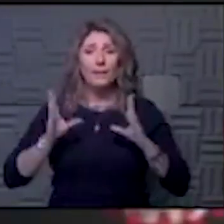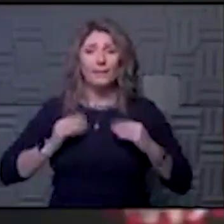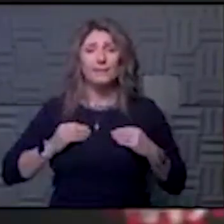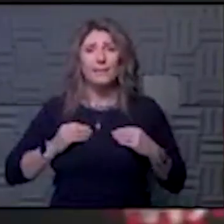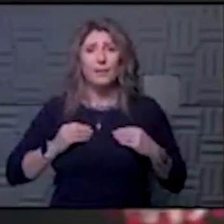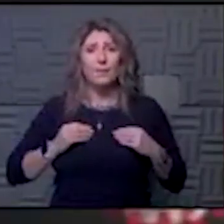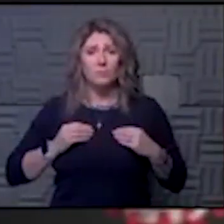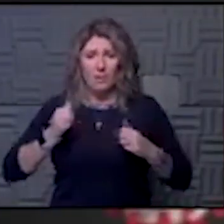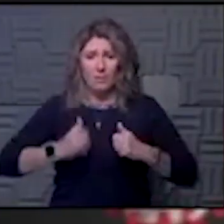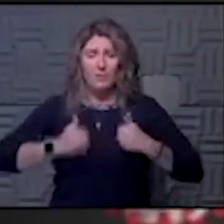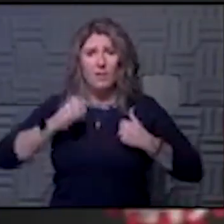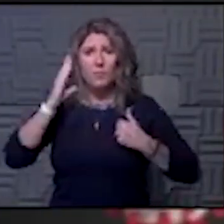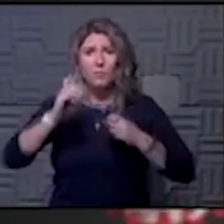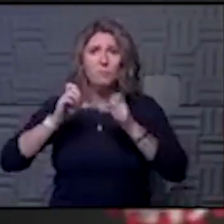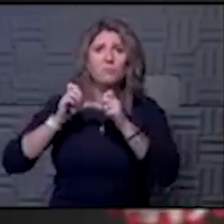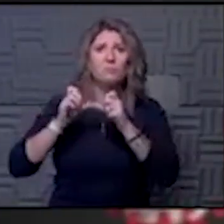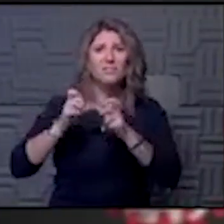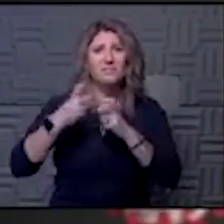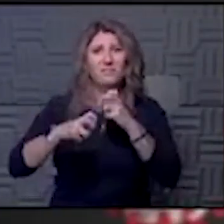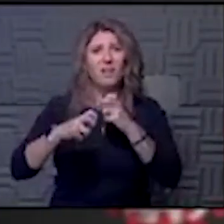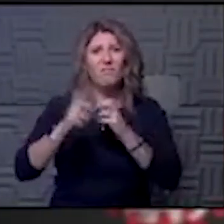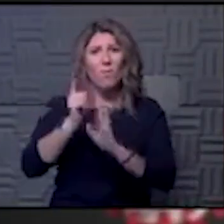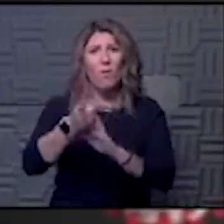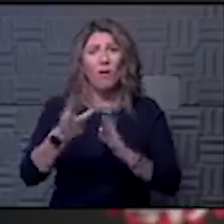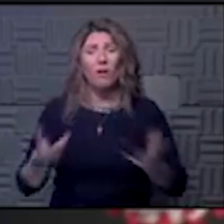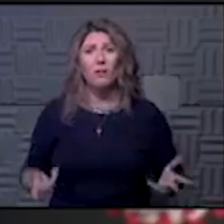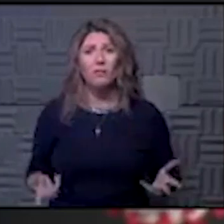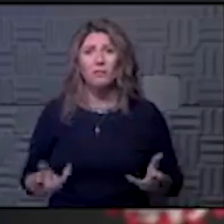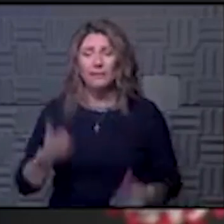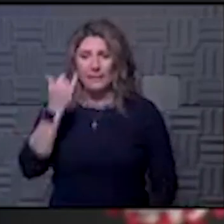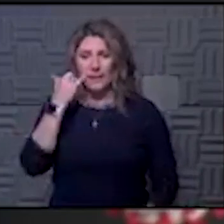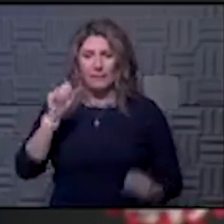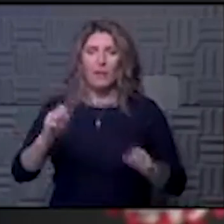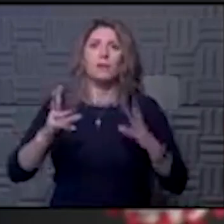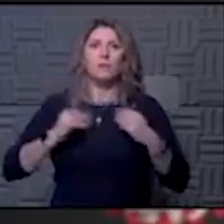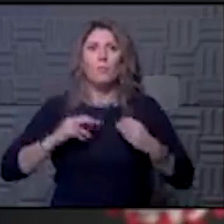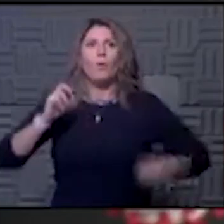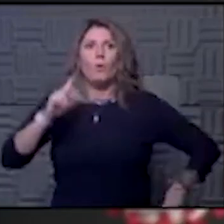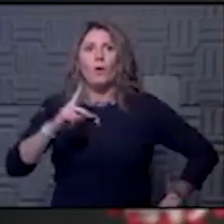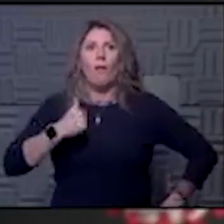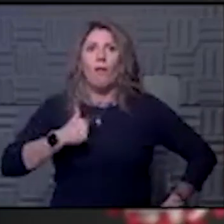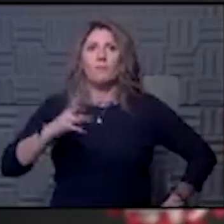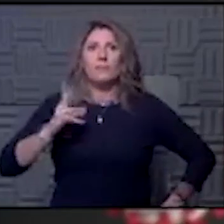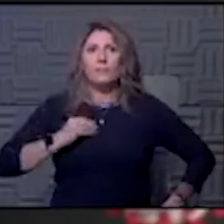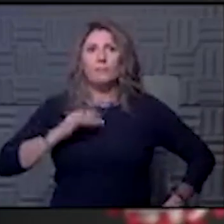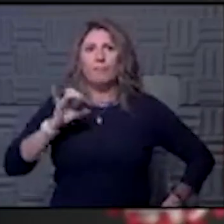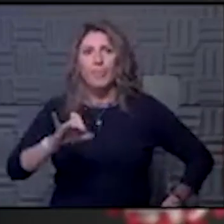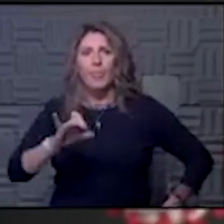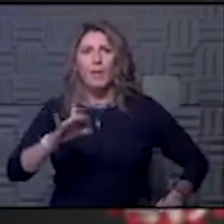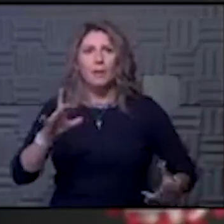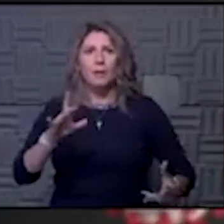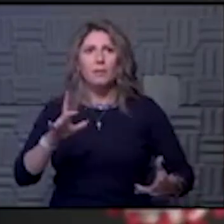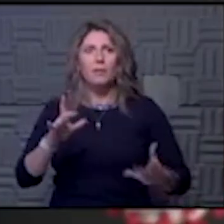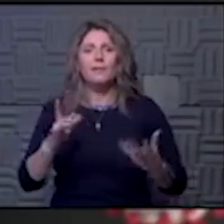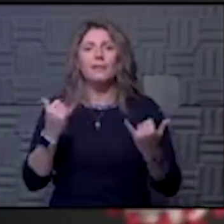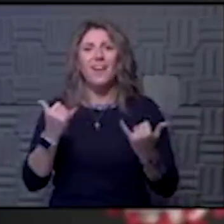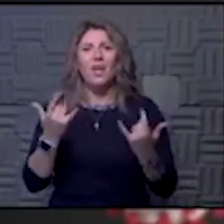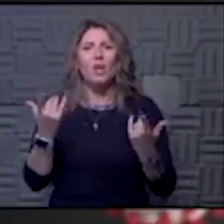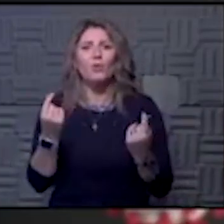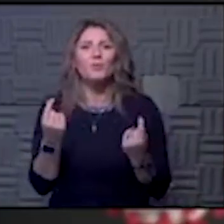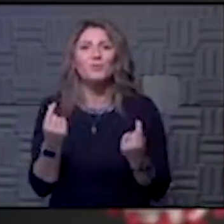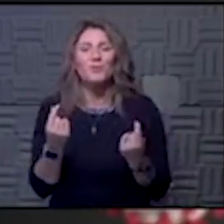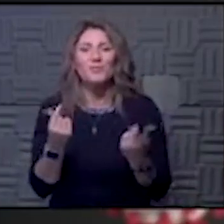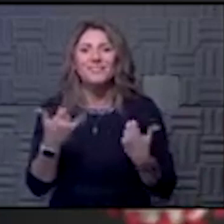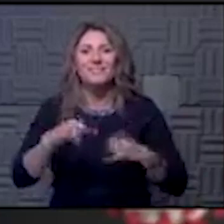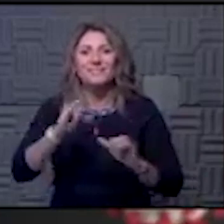that life will continue to be tough for a while. You know, if we can accept it and say, okay, now I've accepted that principle, what do I need to do to still have